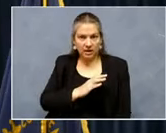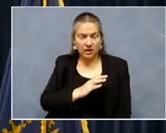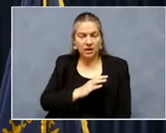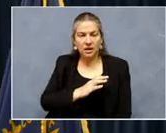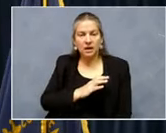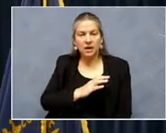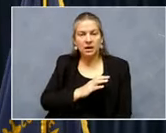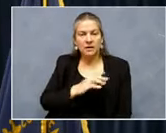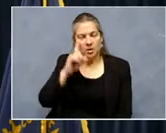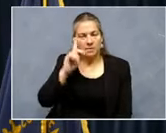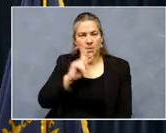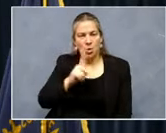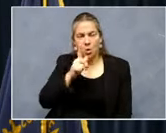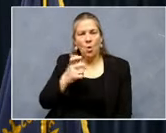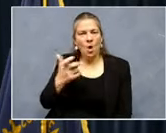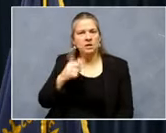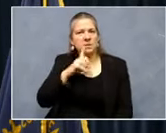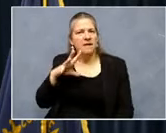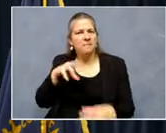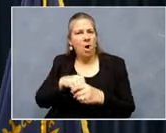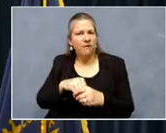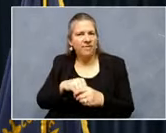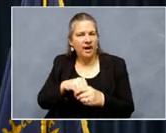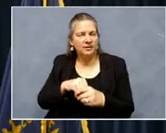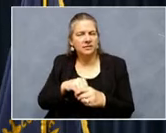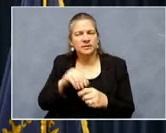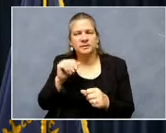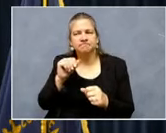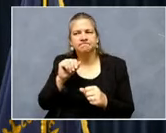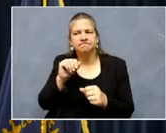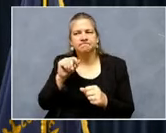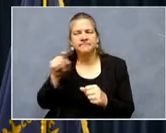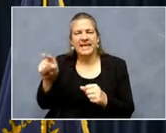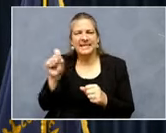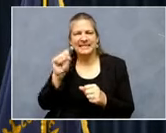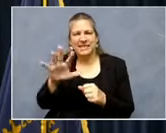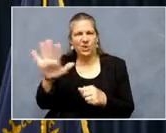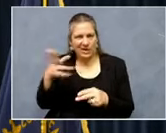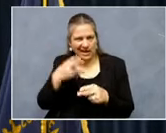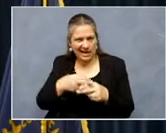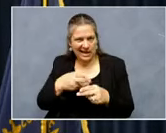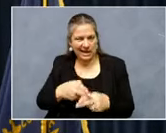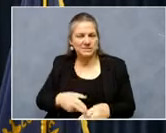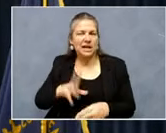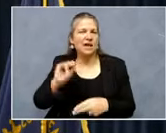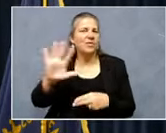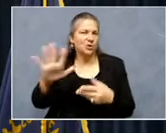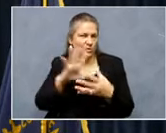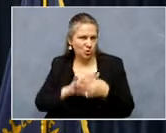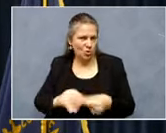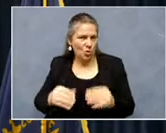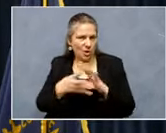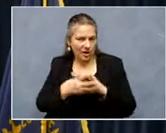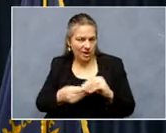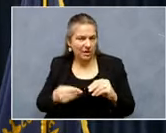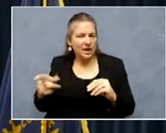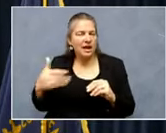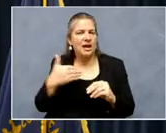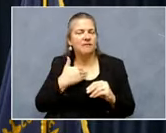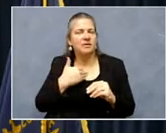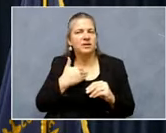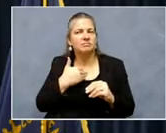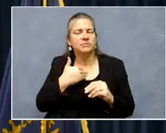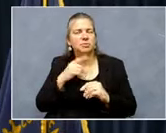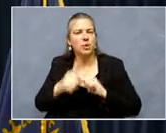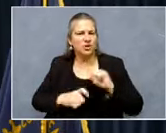people that asked to be a part, uh, of it that, that sent in their names and their story. Uh, they have a kind of a series of questions,